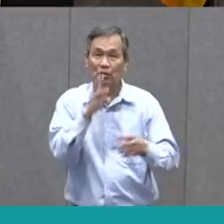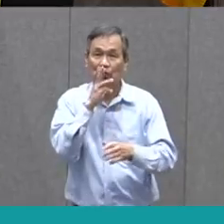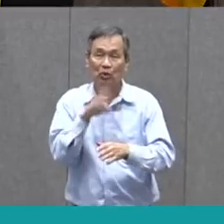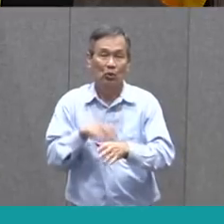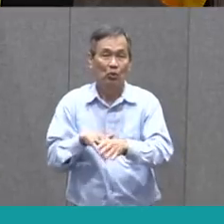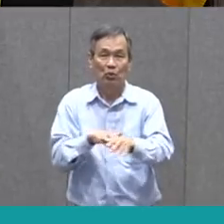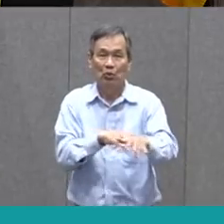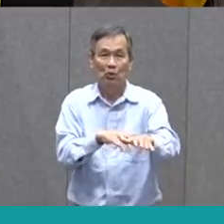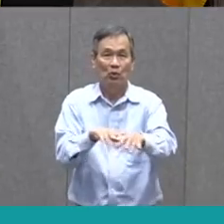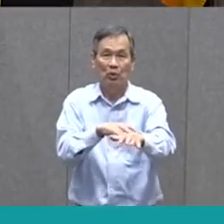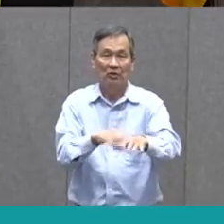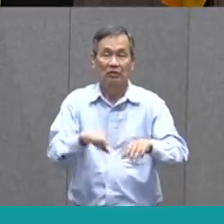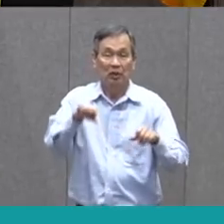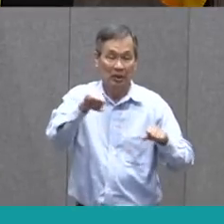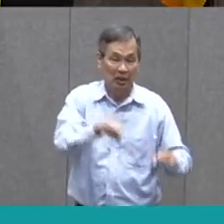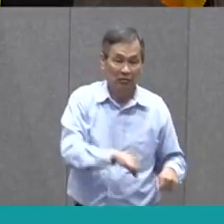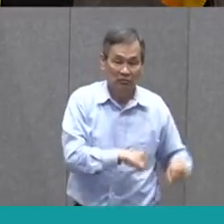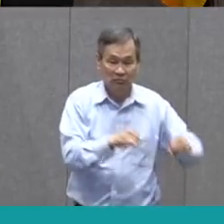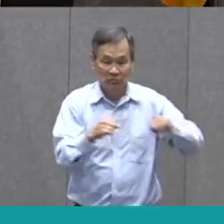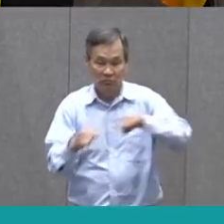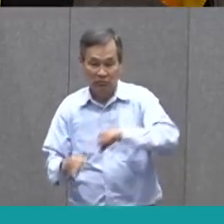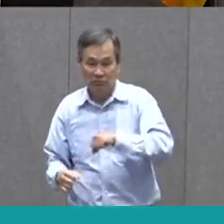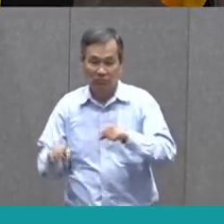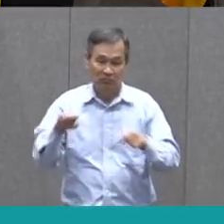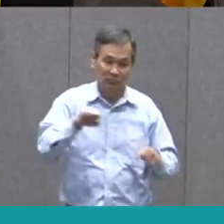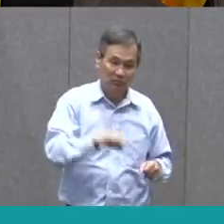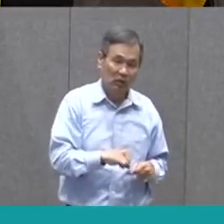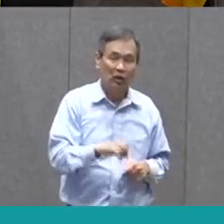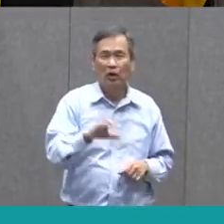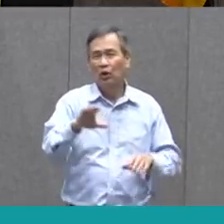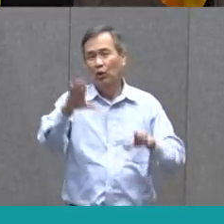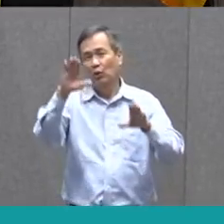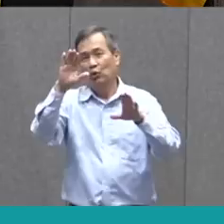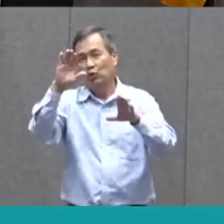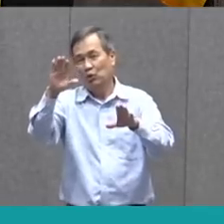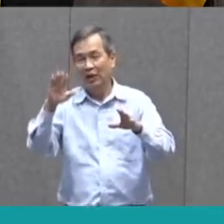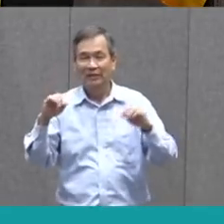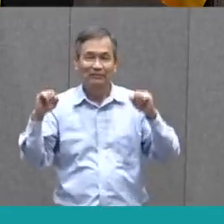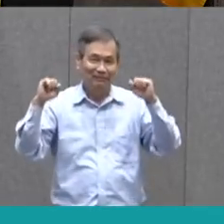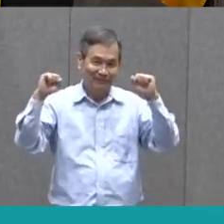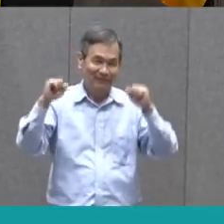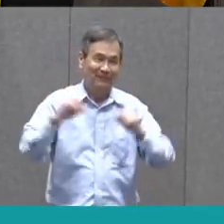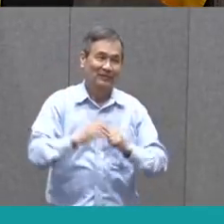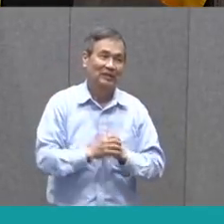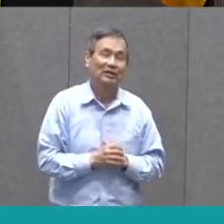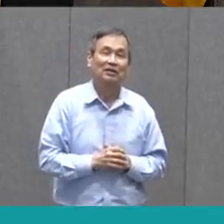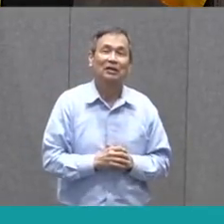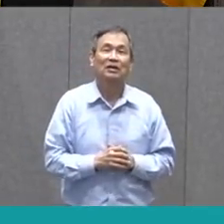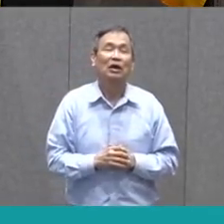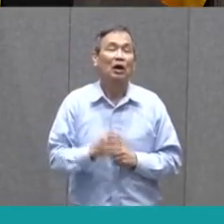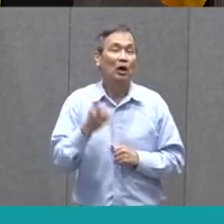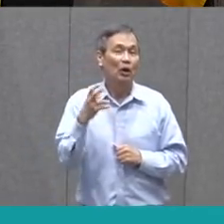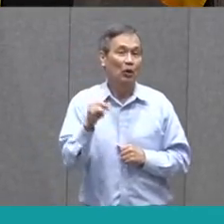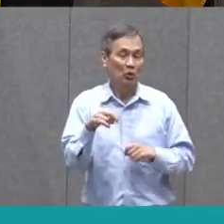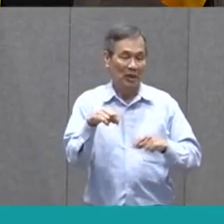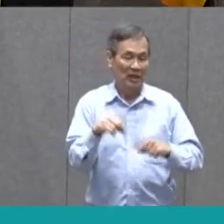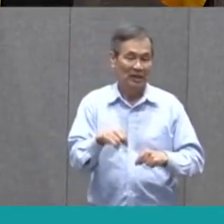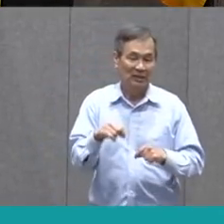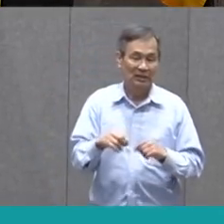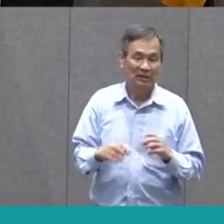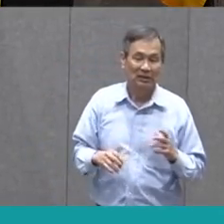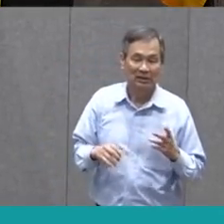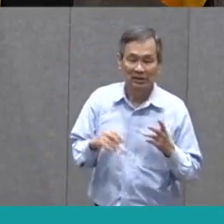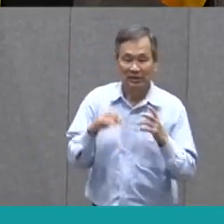I can ride in a kayak. Those are great forms of exercise. And I hope when we finish this episode